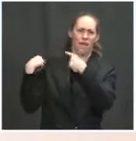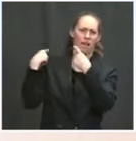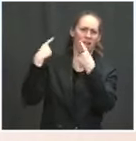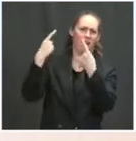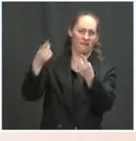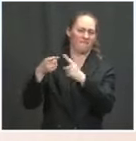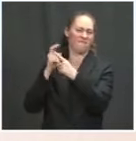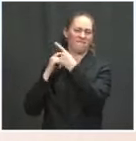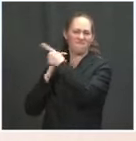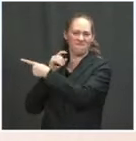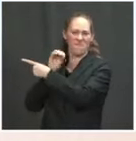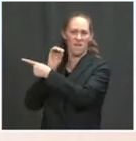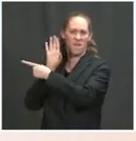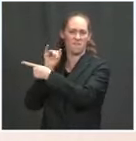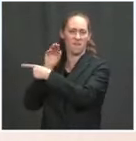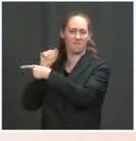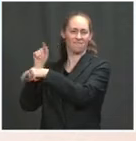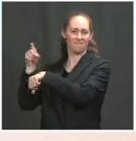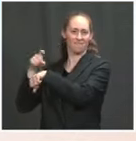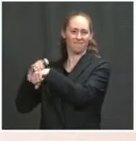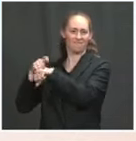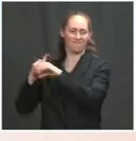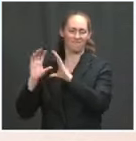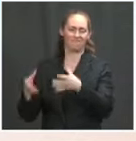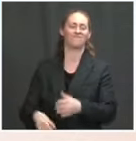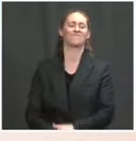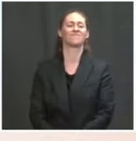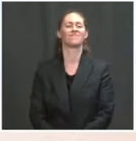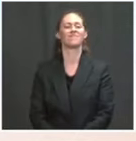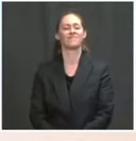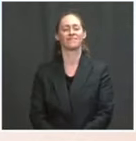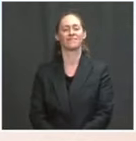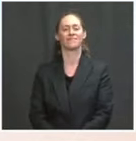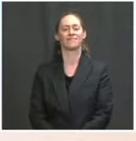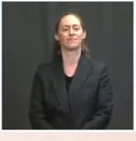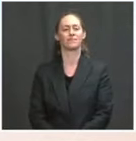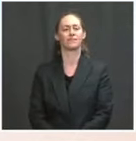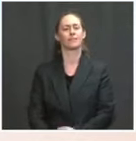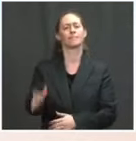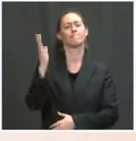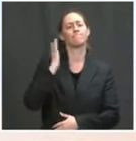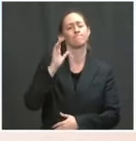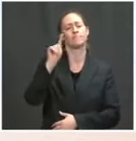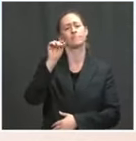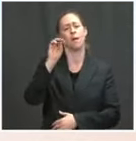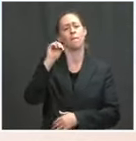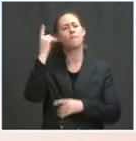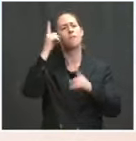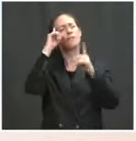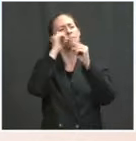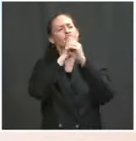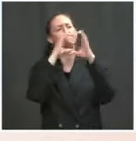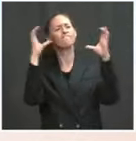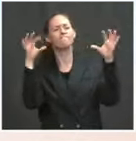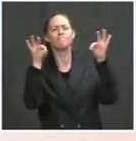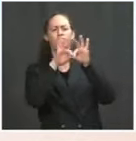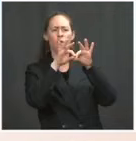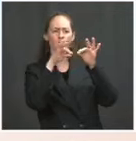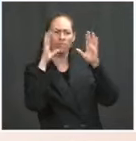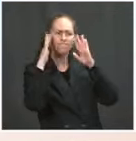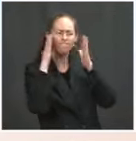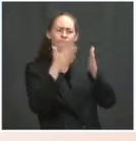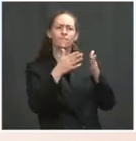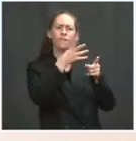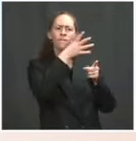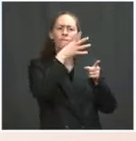fought to put Americans back to work by investing in rural infrastructure, renewable energy, and large-scale conservation partnerships.